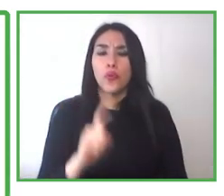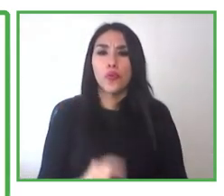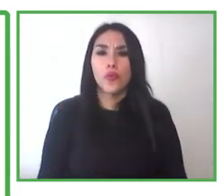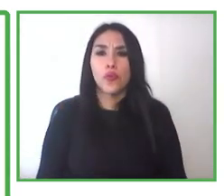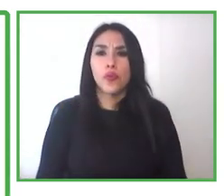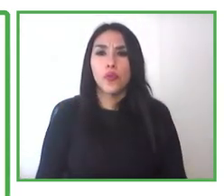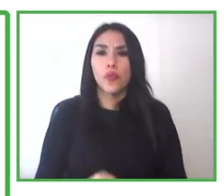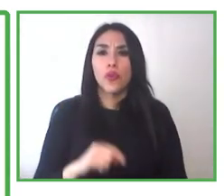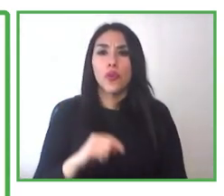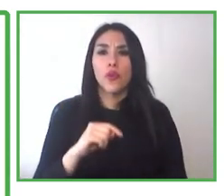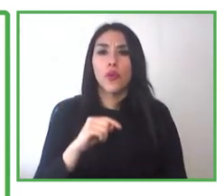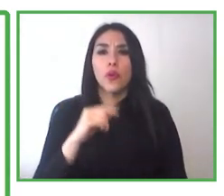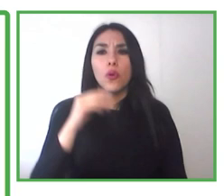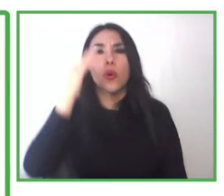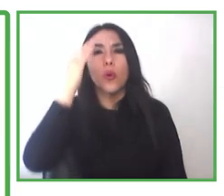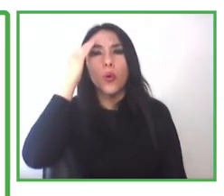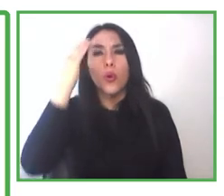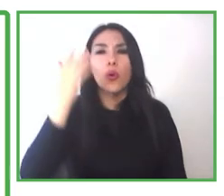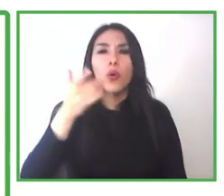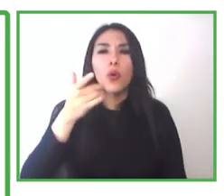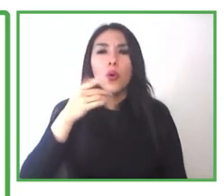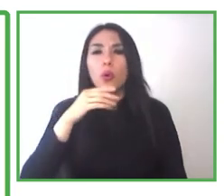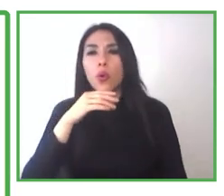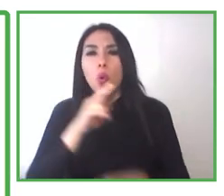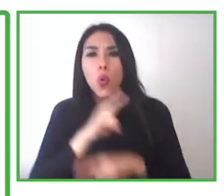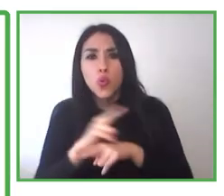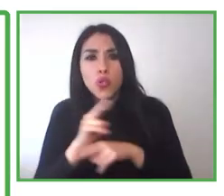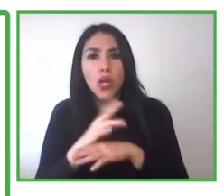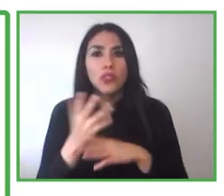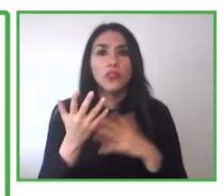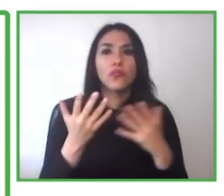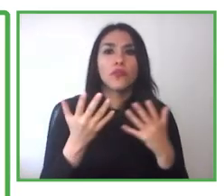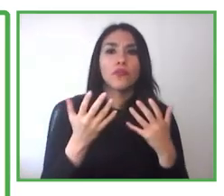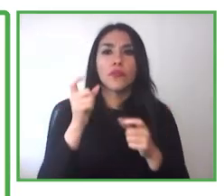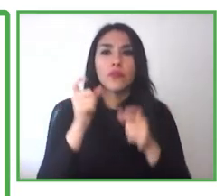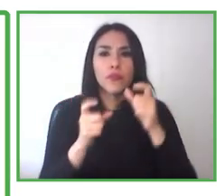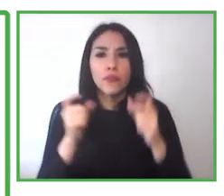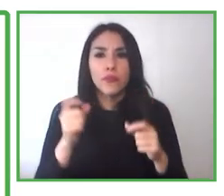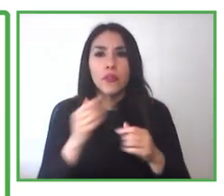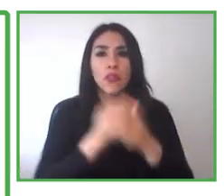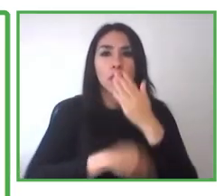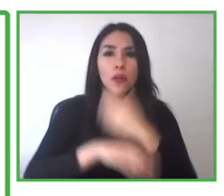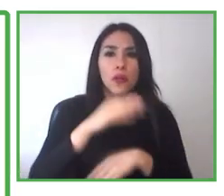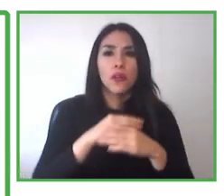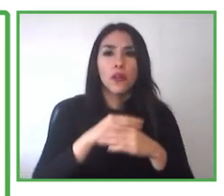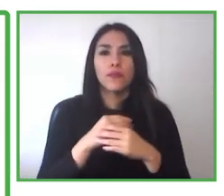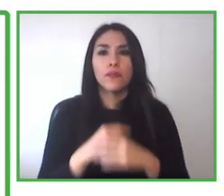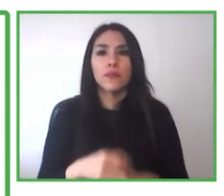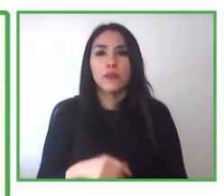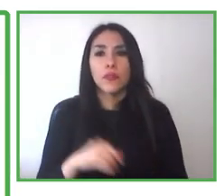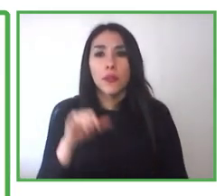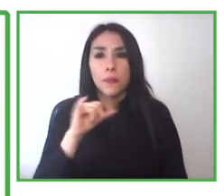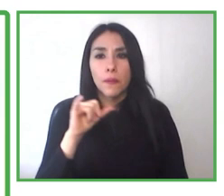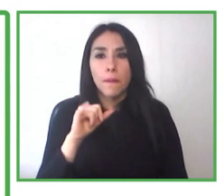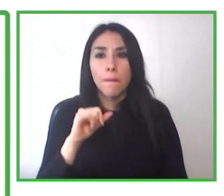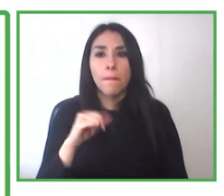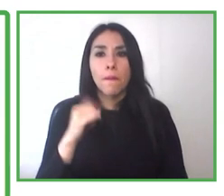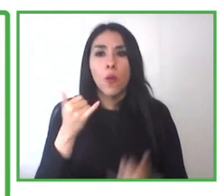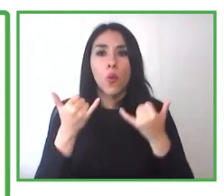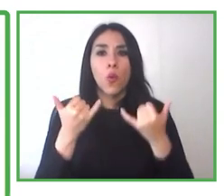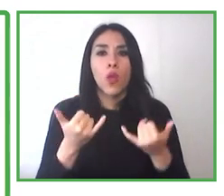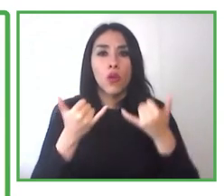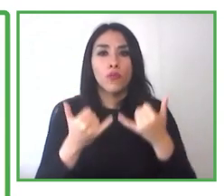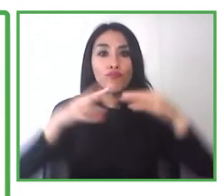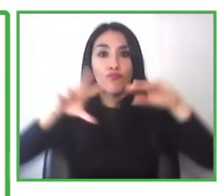who have a sort of a disability, but Chile Valora, together with Chile Valora,